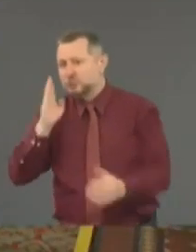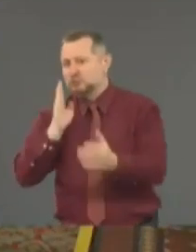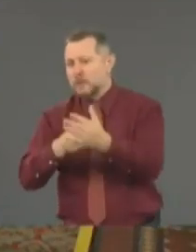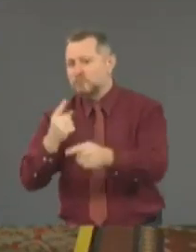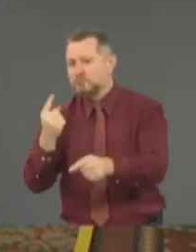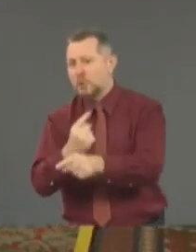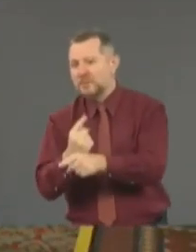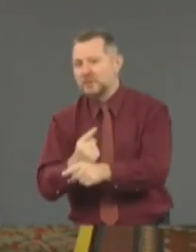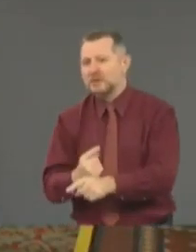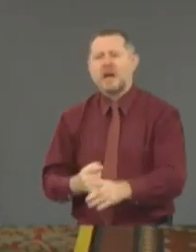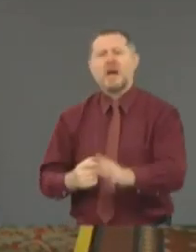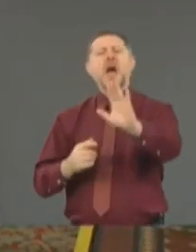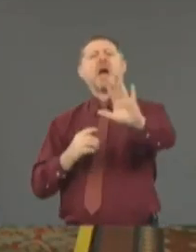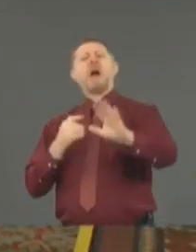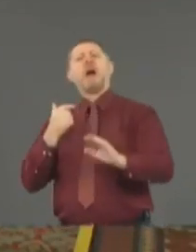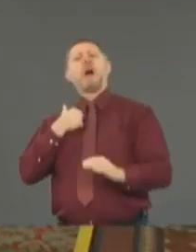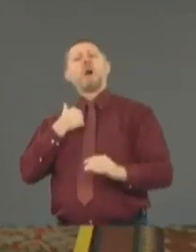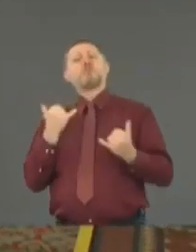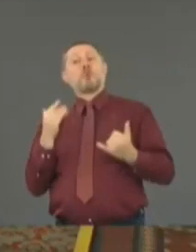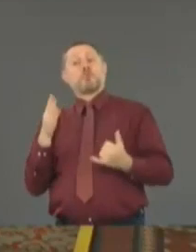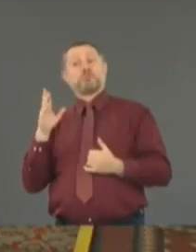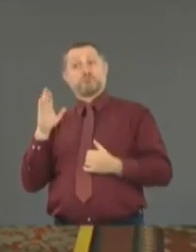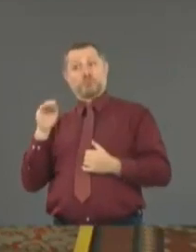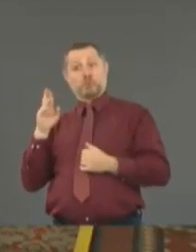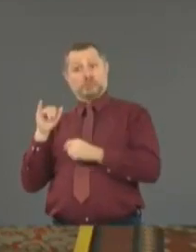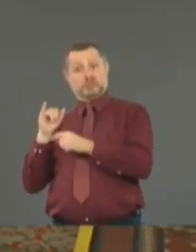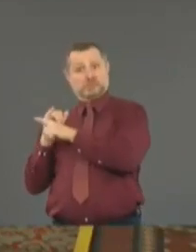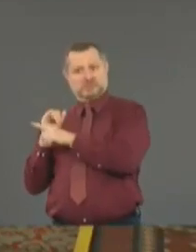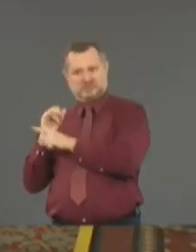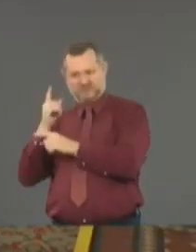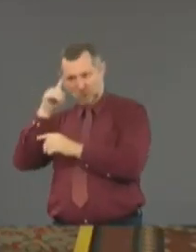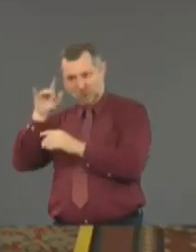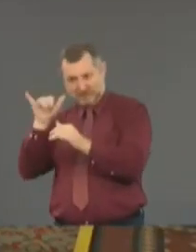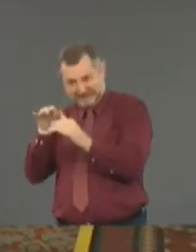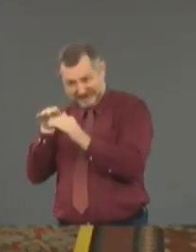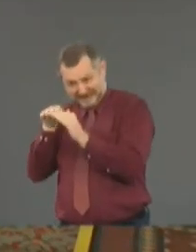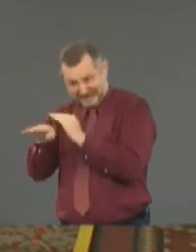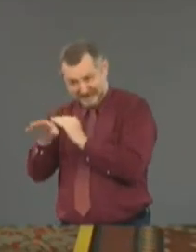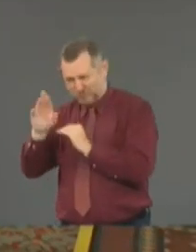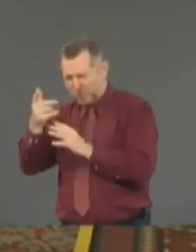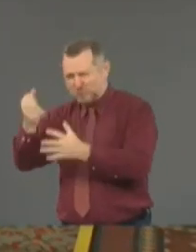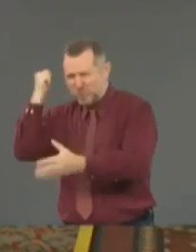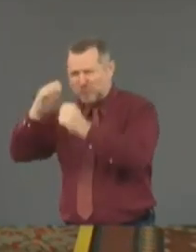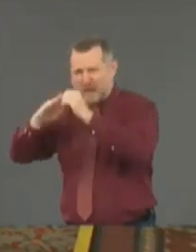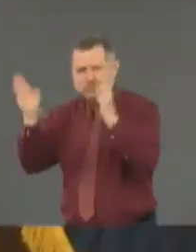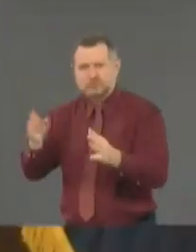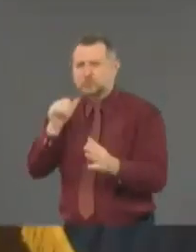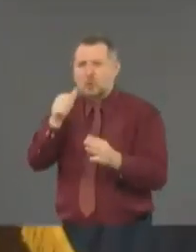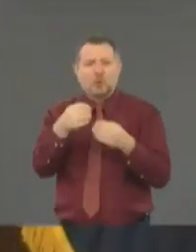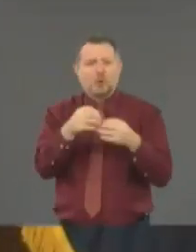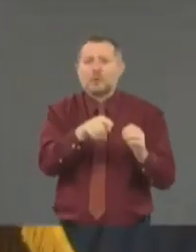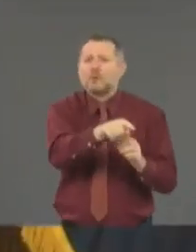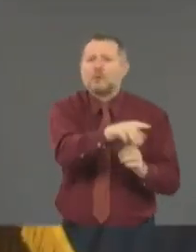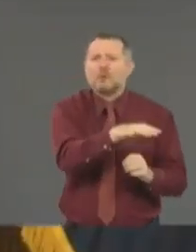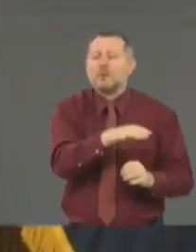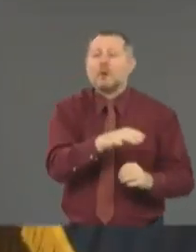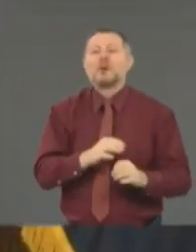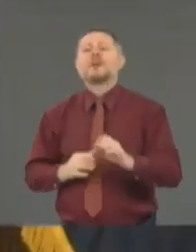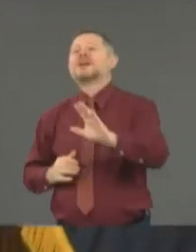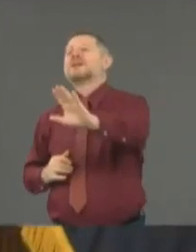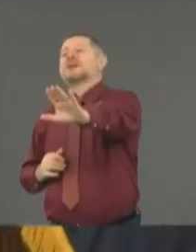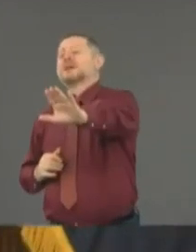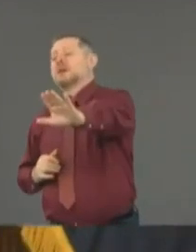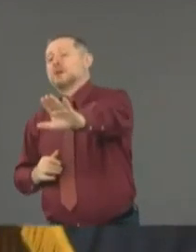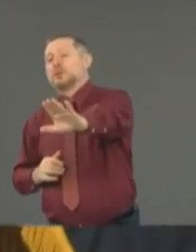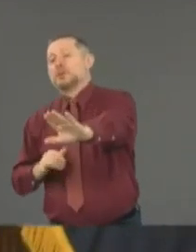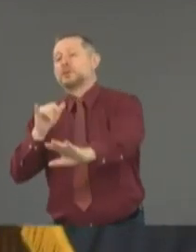someone's dwelling, not somebody's store. Just charge appropriately. Charge appropriately. So are you giving them judicial